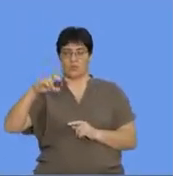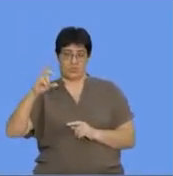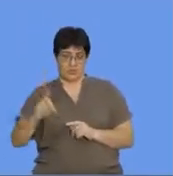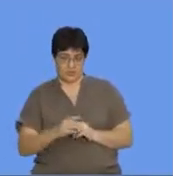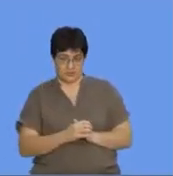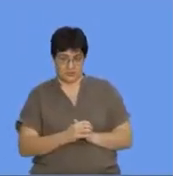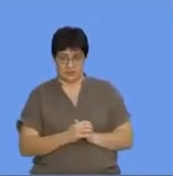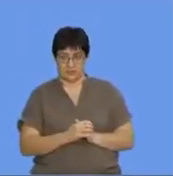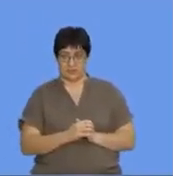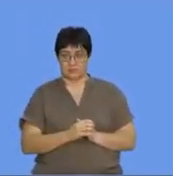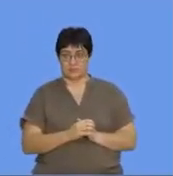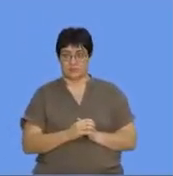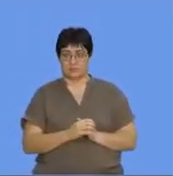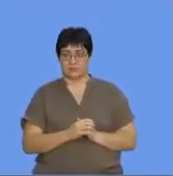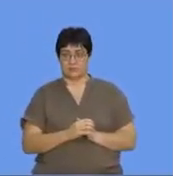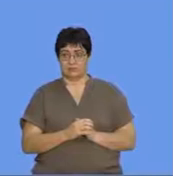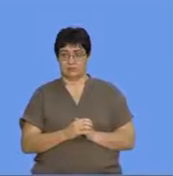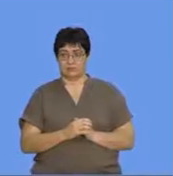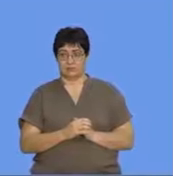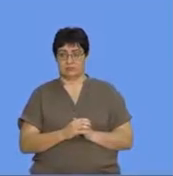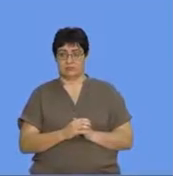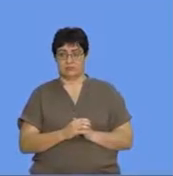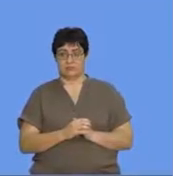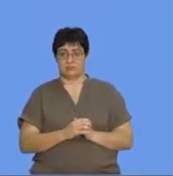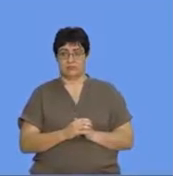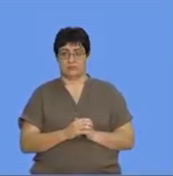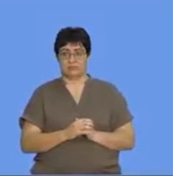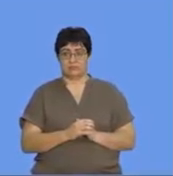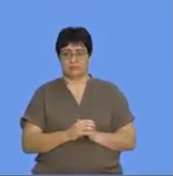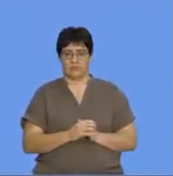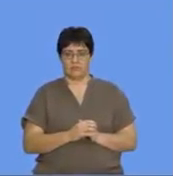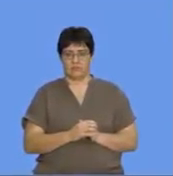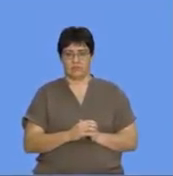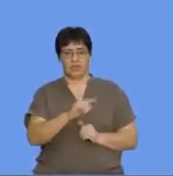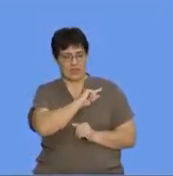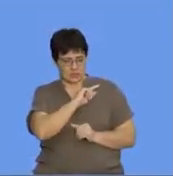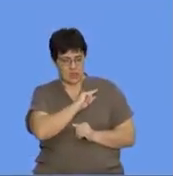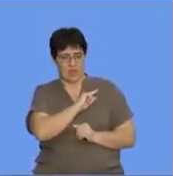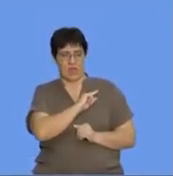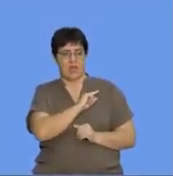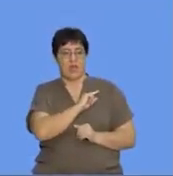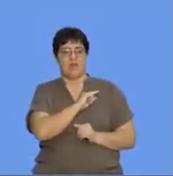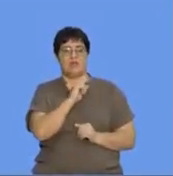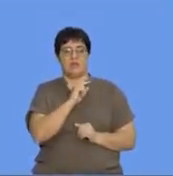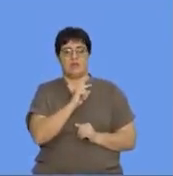OK. So this is the period. OK. Hence, we call it the periodic table. OK. Now, elements in the same group have